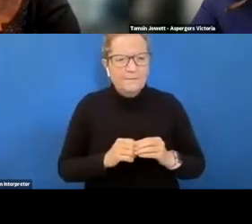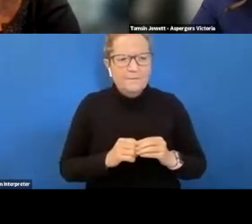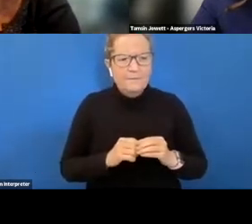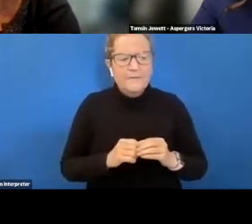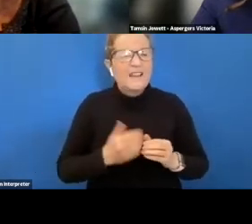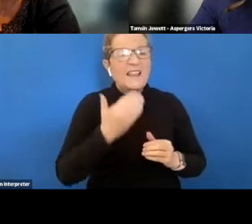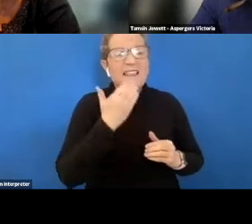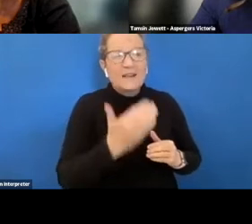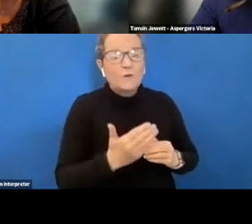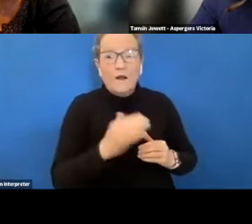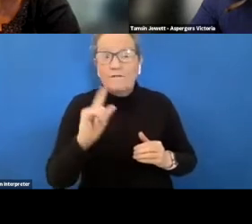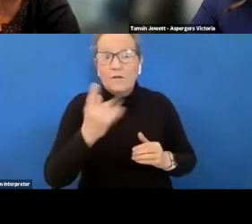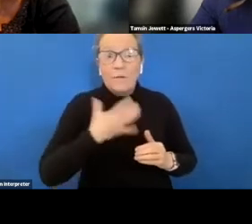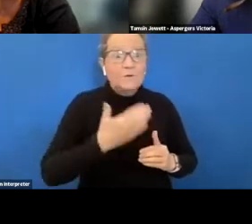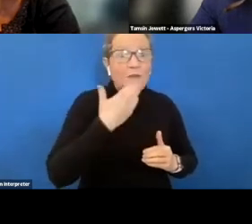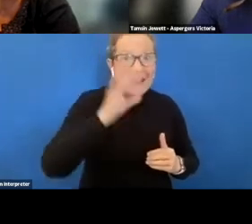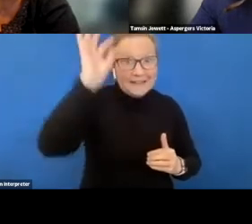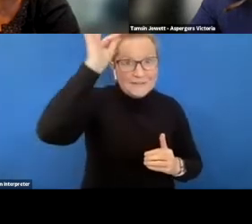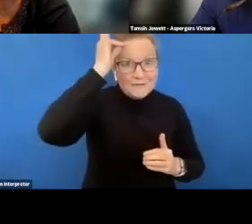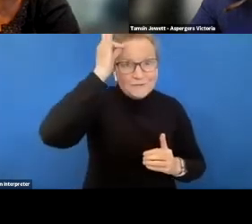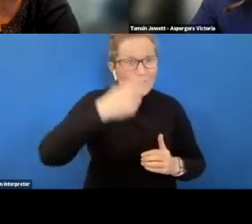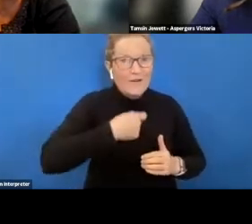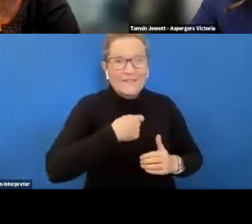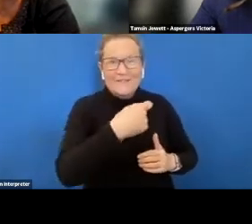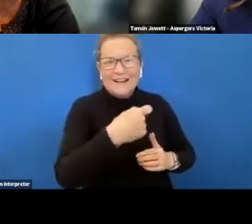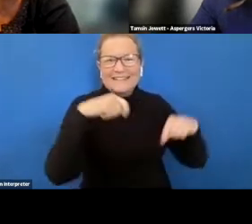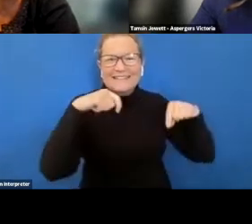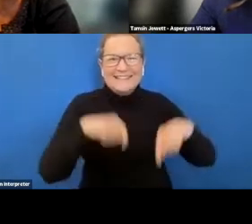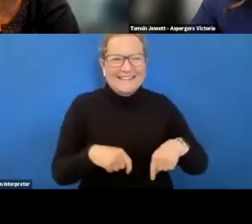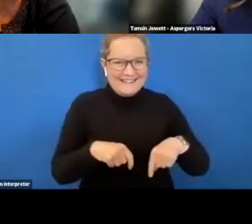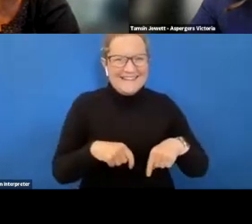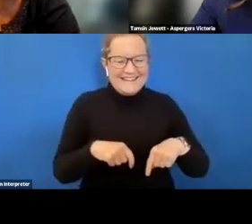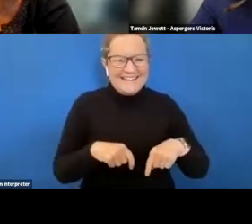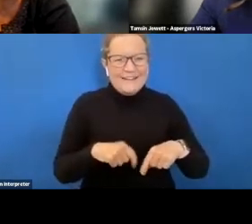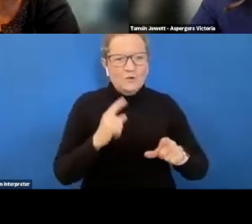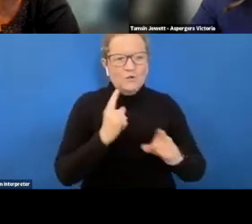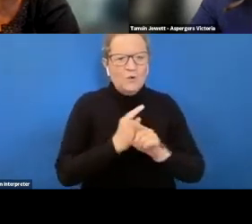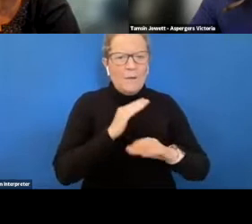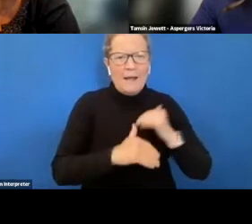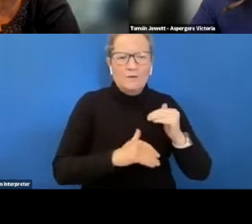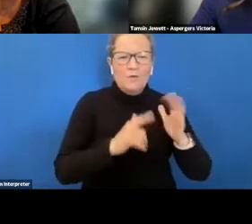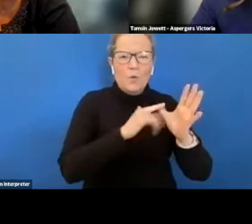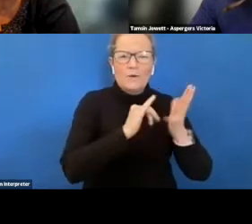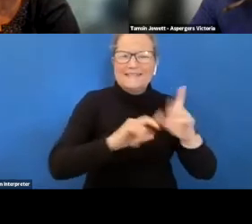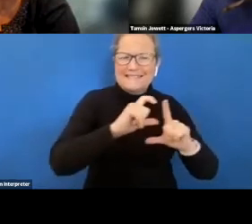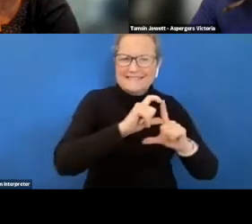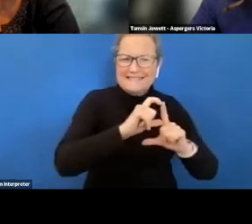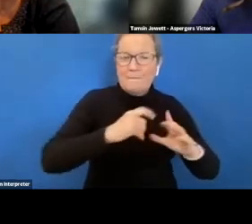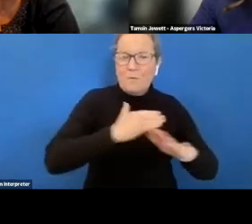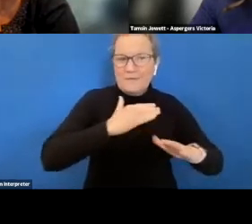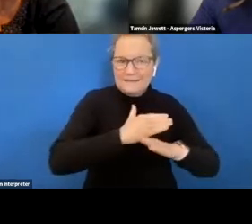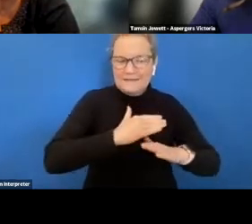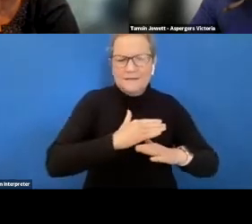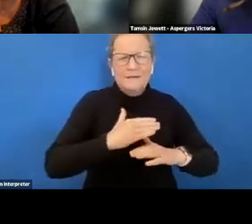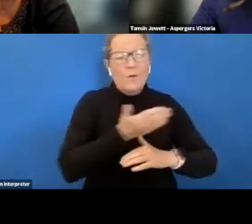the invitation from the darabin team uh to be here today to talk autistic employment and um for all of